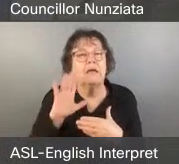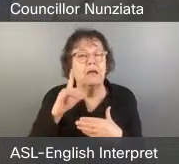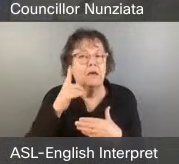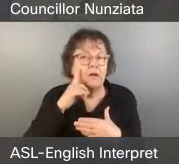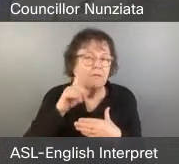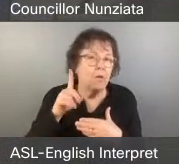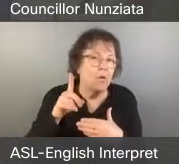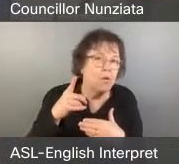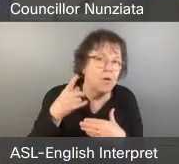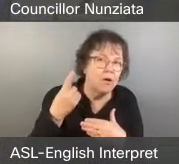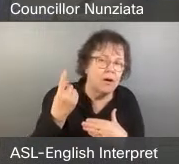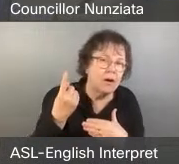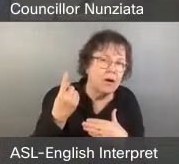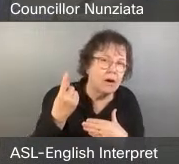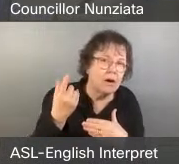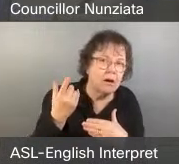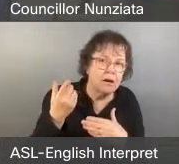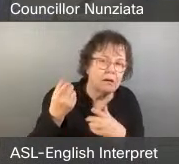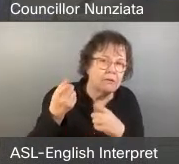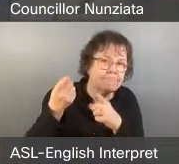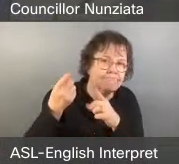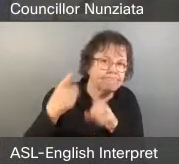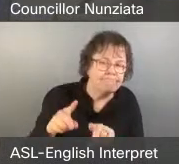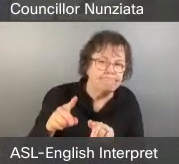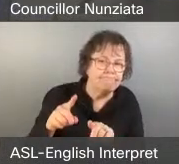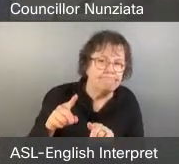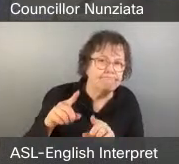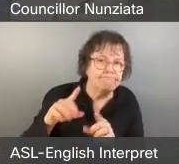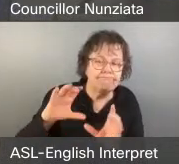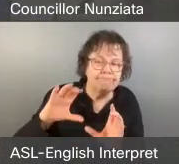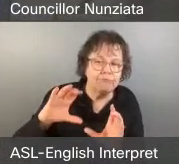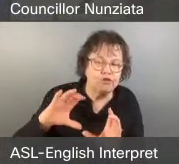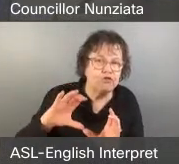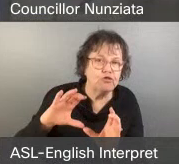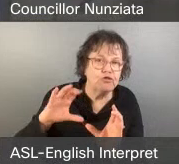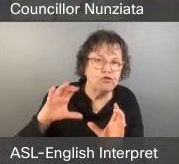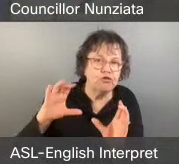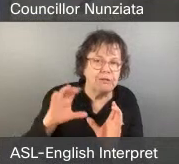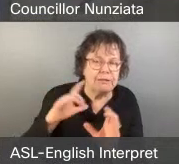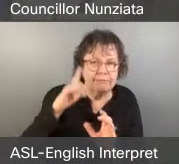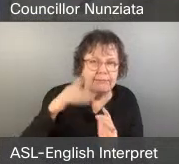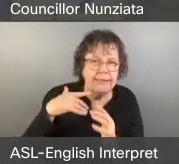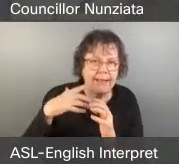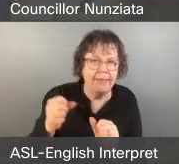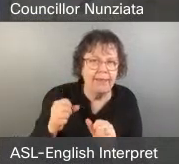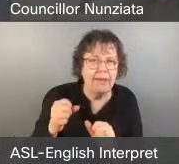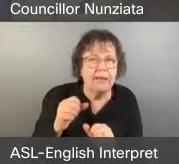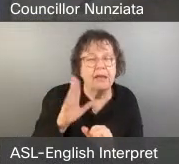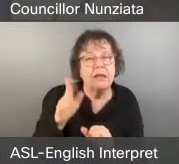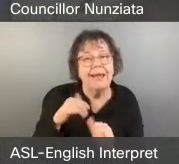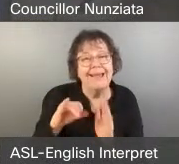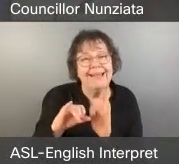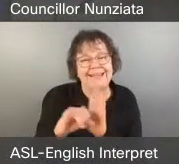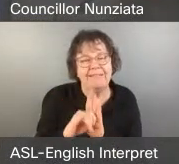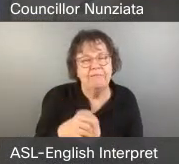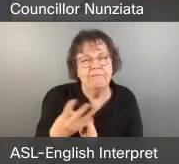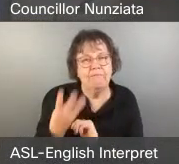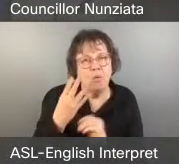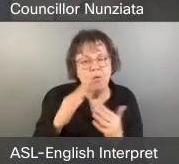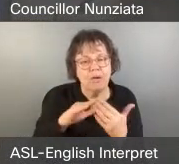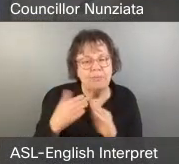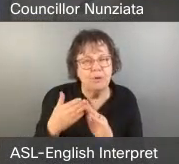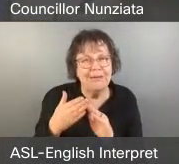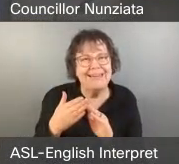In the in the in June 2020 meeting identifying for community safety and